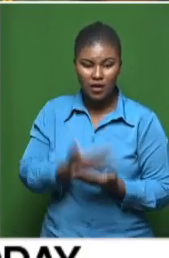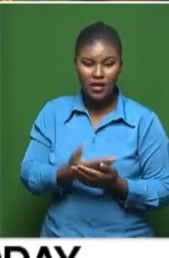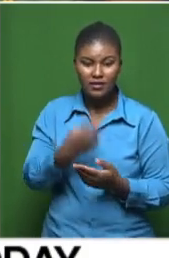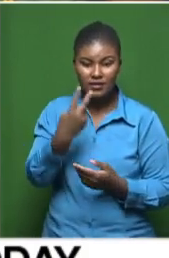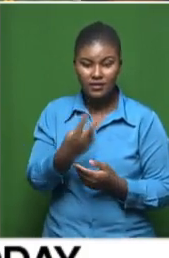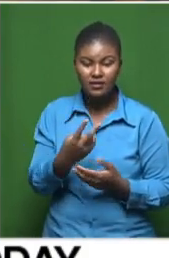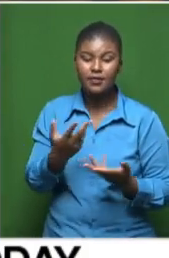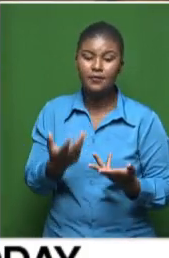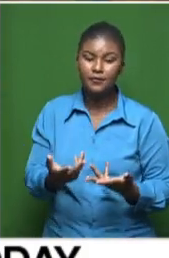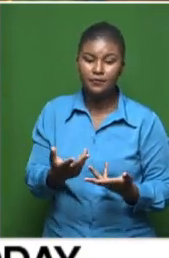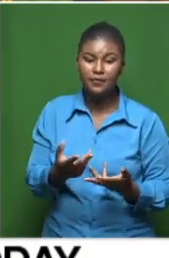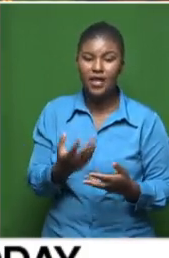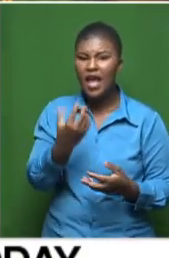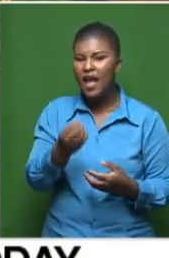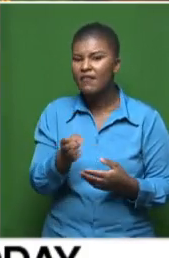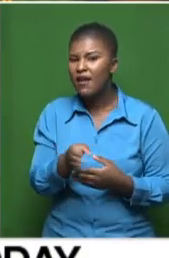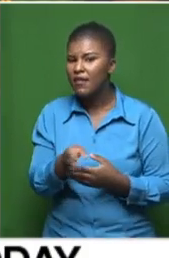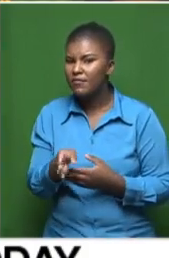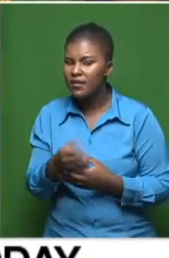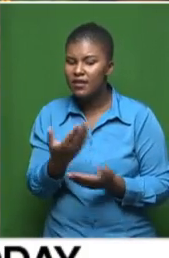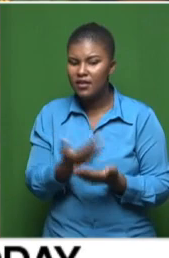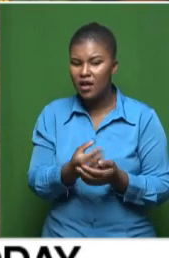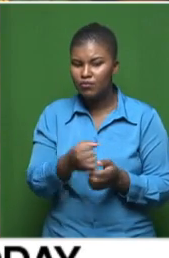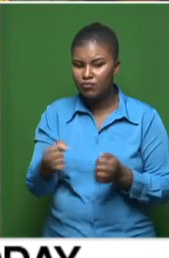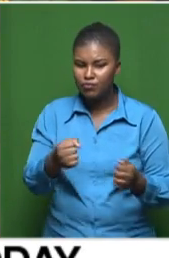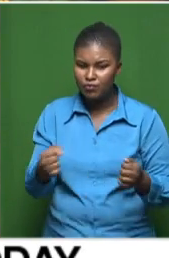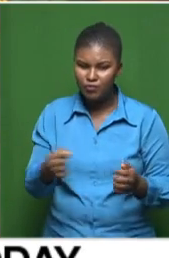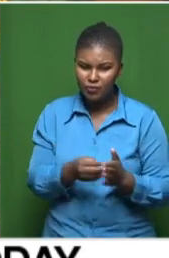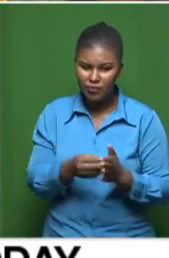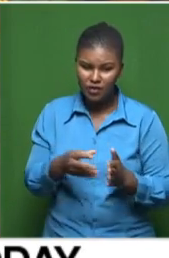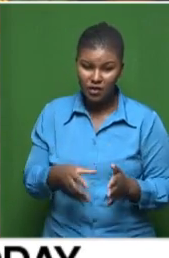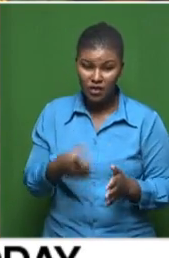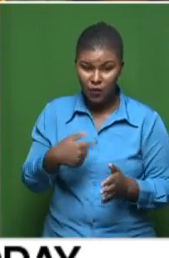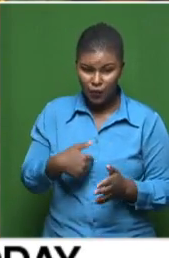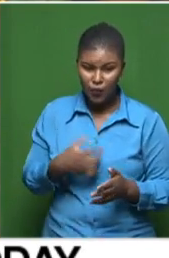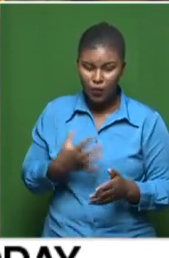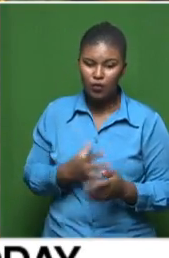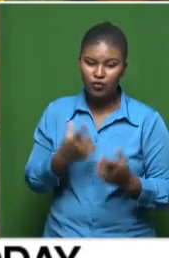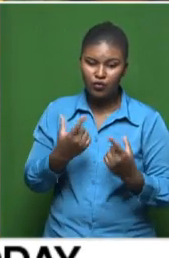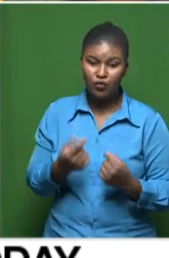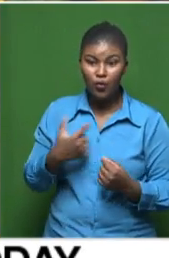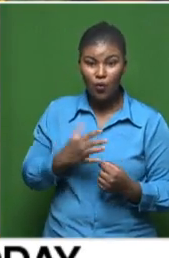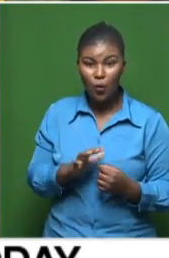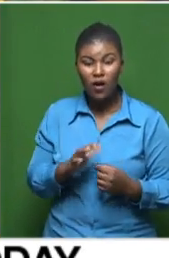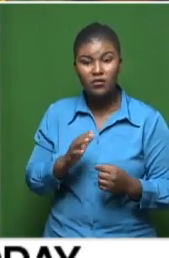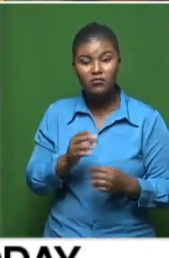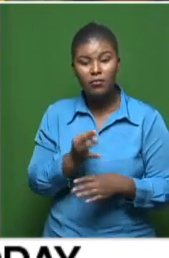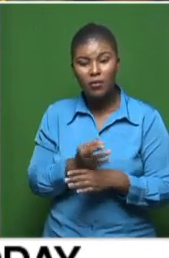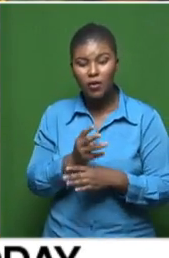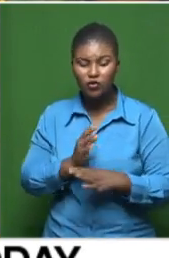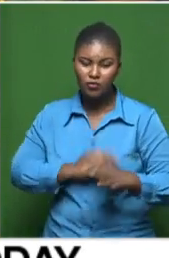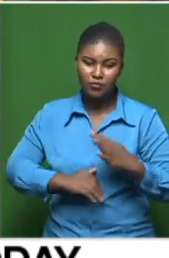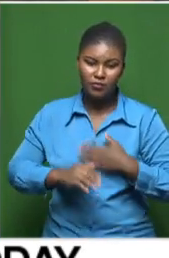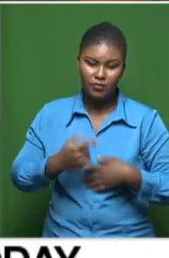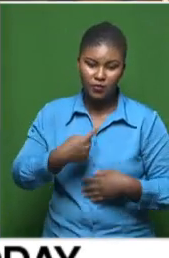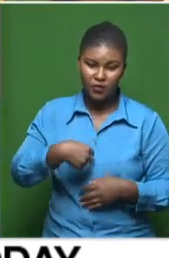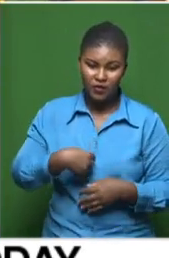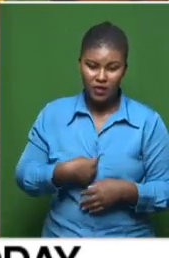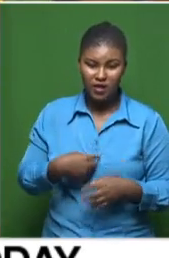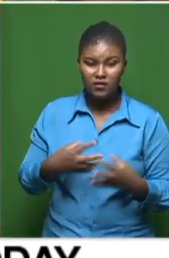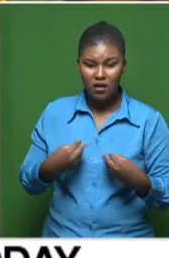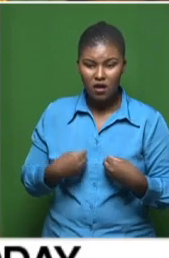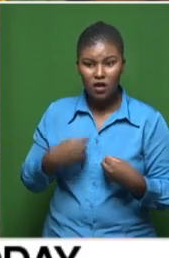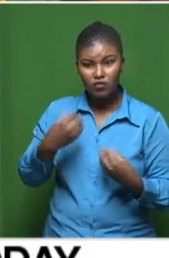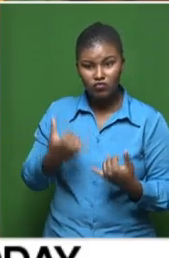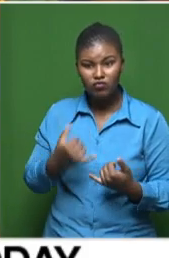empty spots where we can place learners. And that's what we really want to do. We want parents to be patient with us, allow us today and tomorrow to